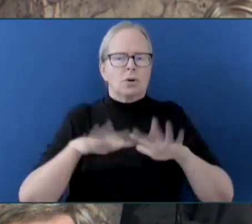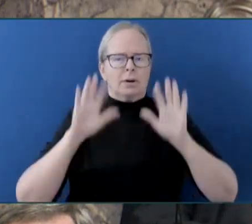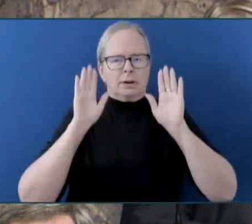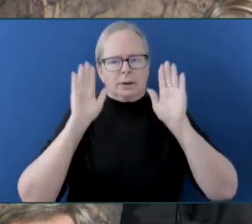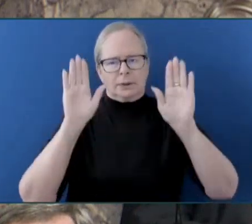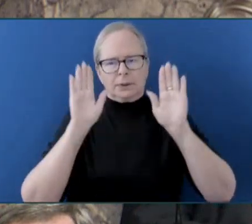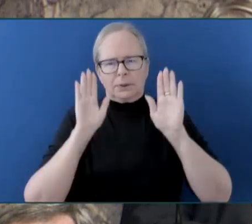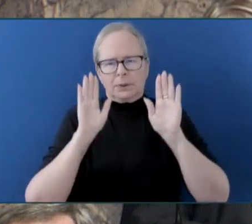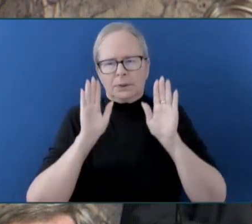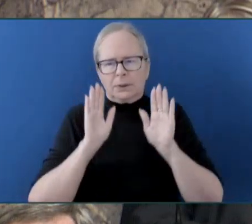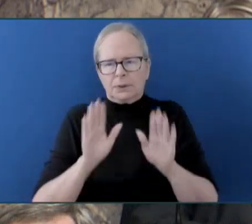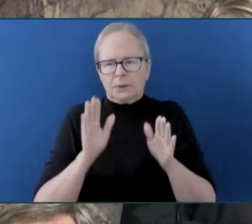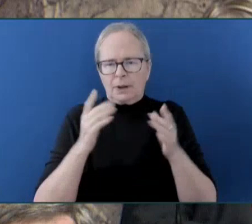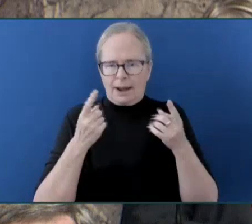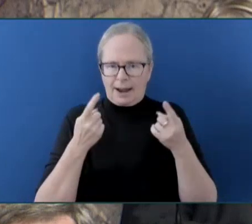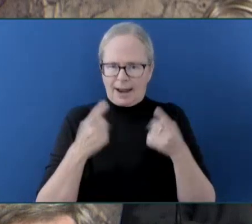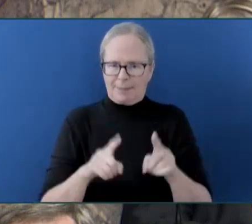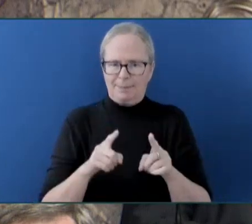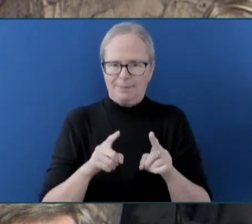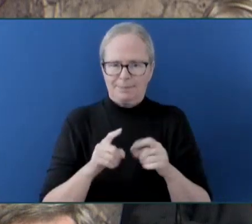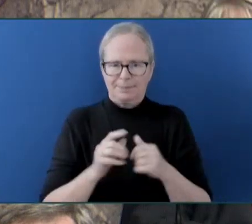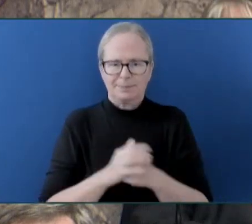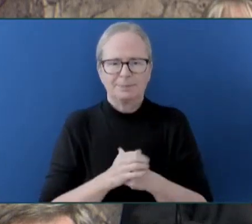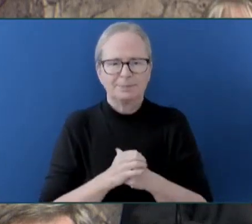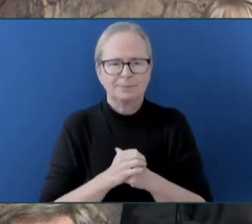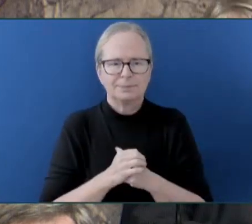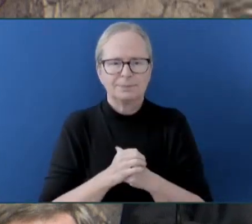And of course, this is the wrong page.